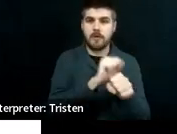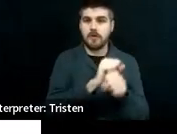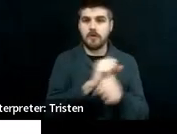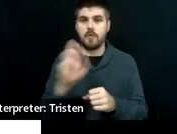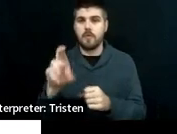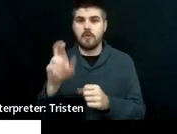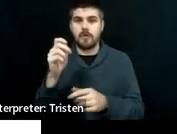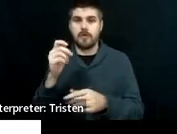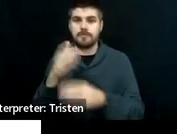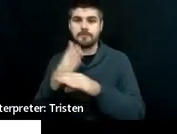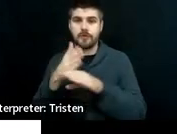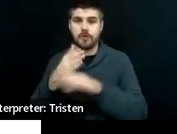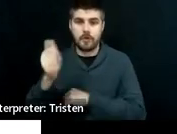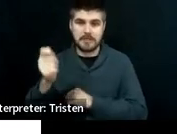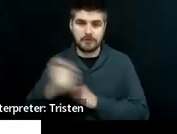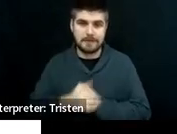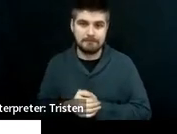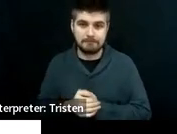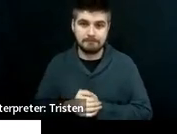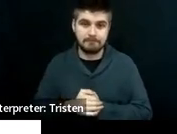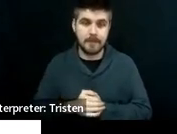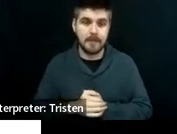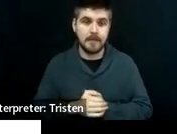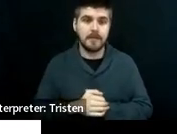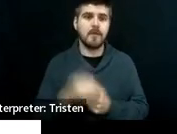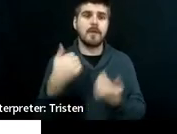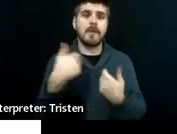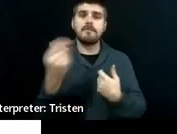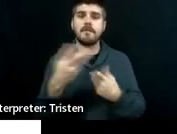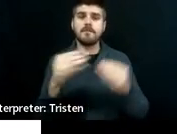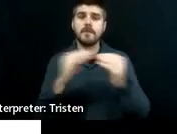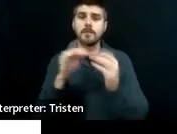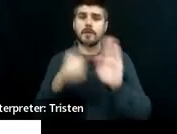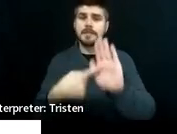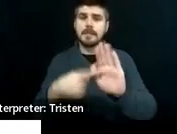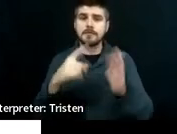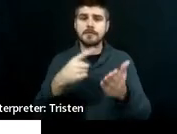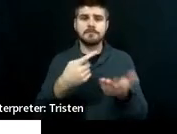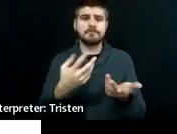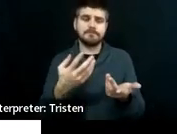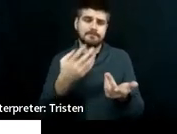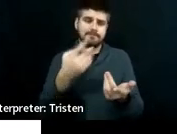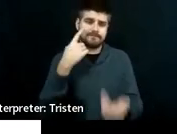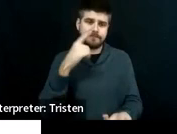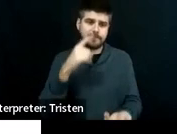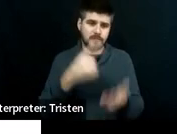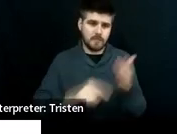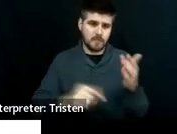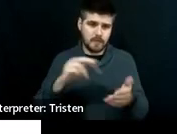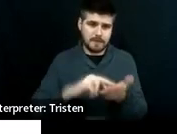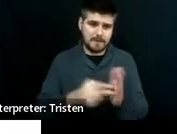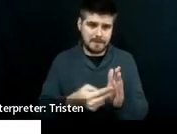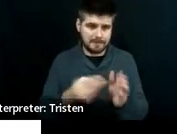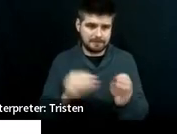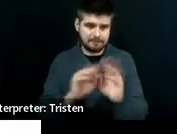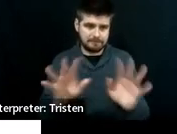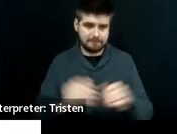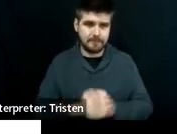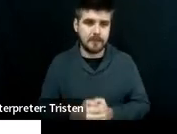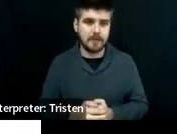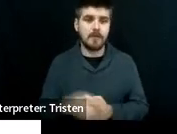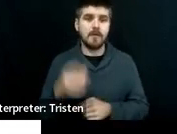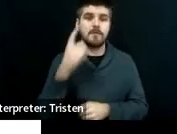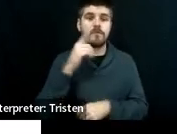We have a couple more examples just to show what we mean by that. So we have consultation. Dan is going